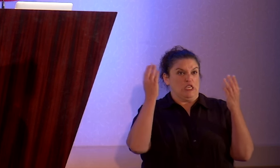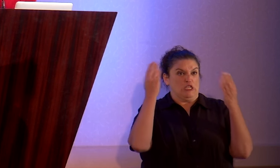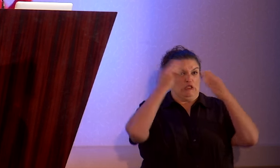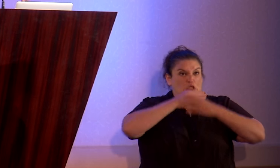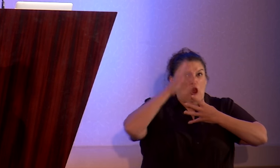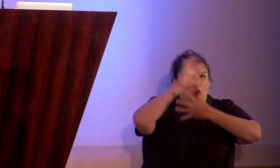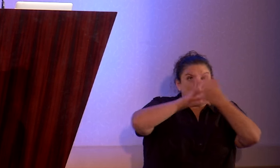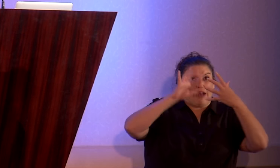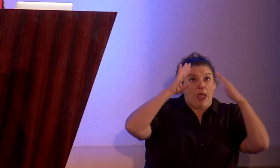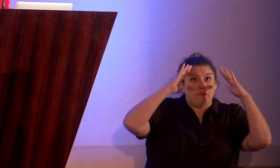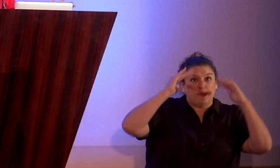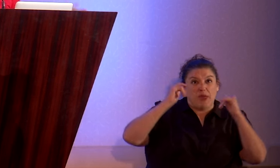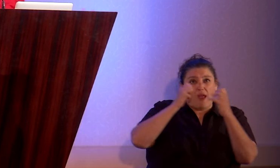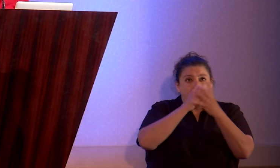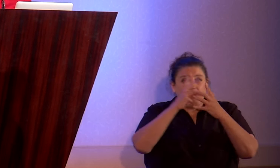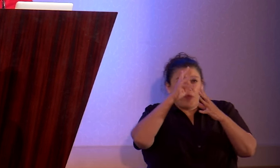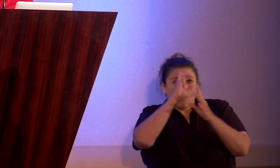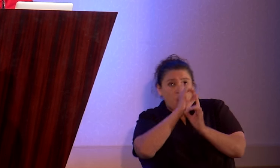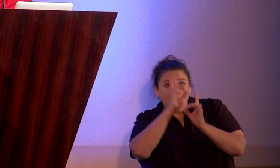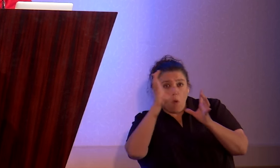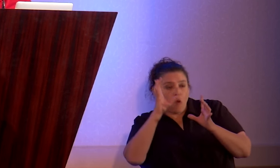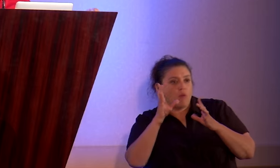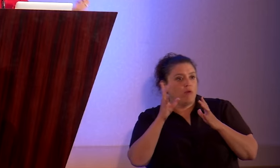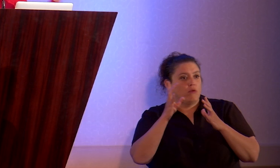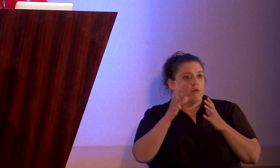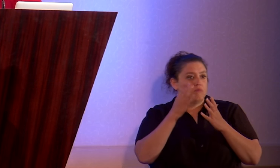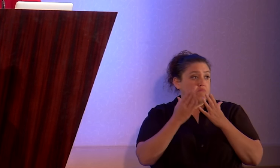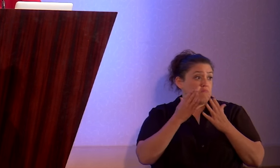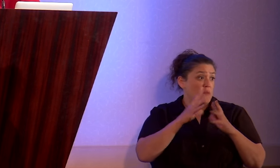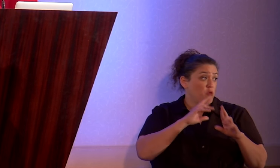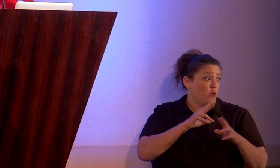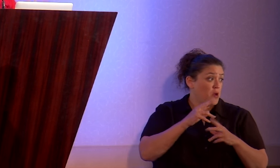expecting gloom and doom. They may react better than you think.